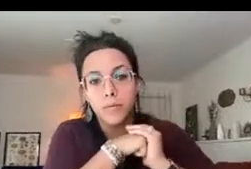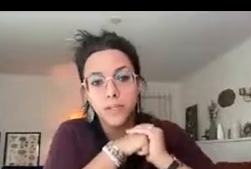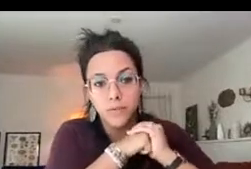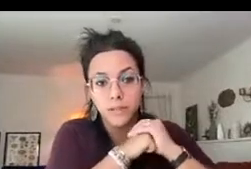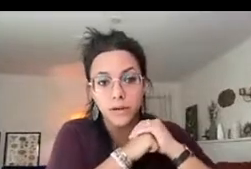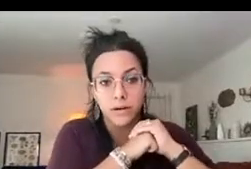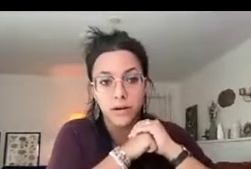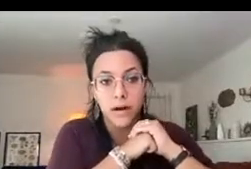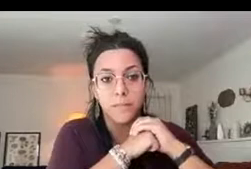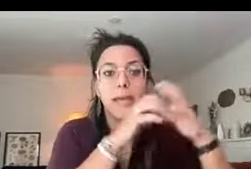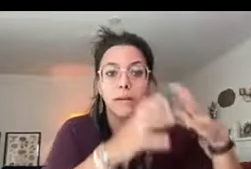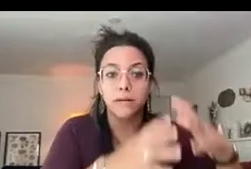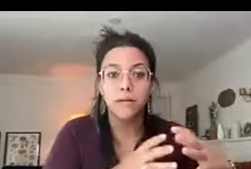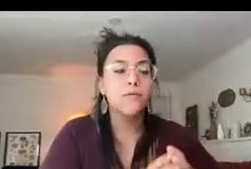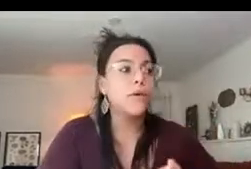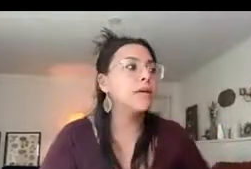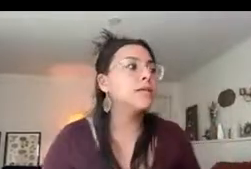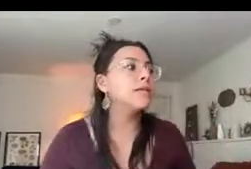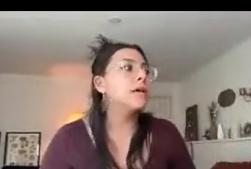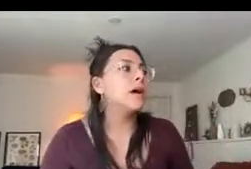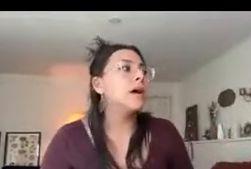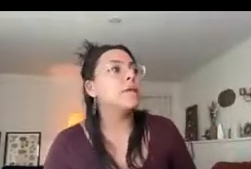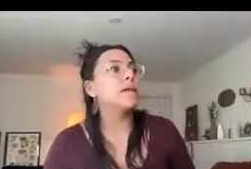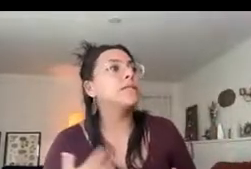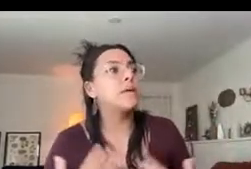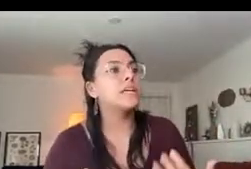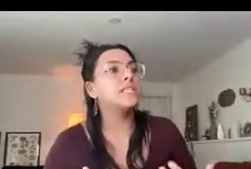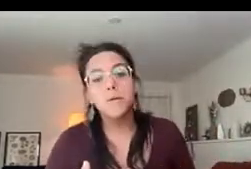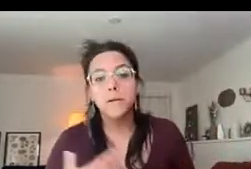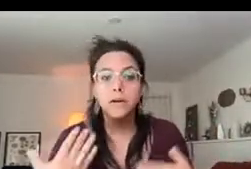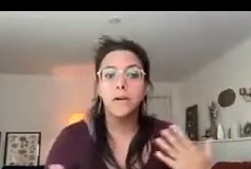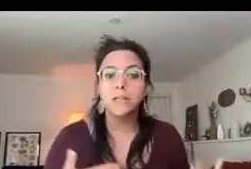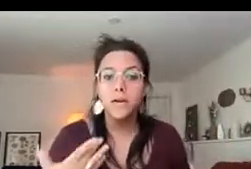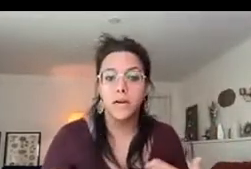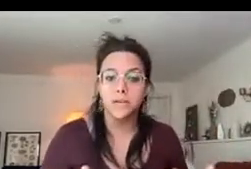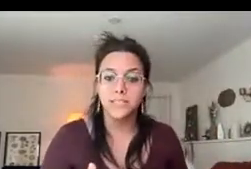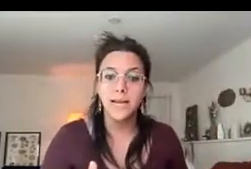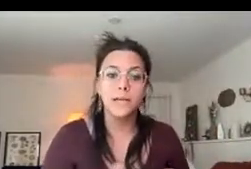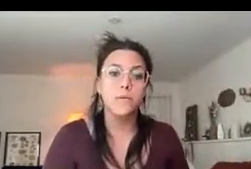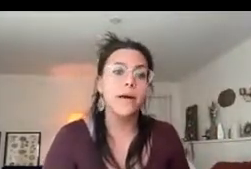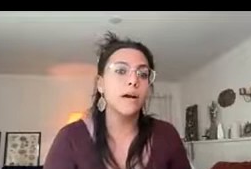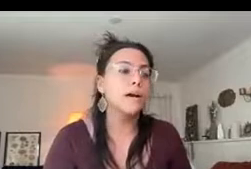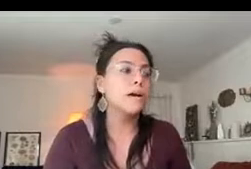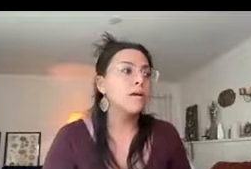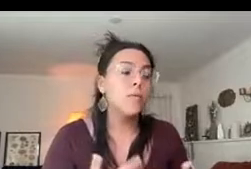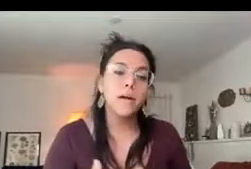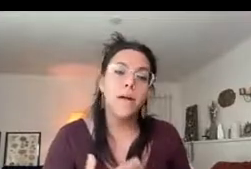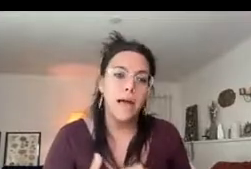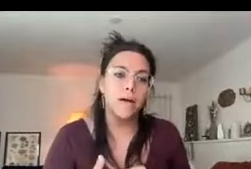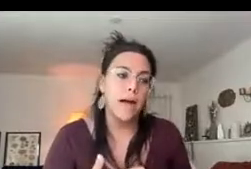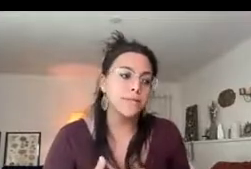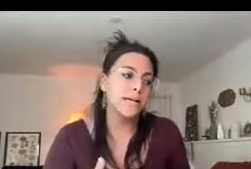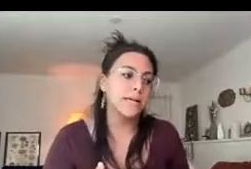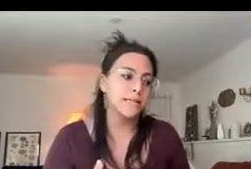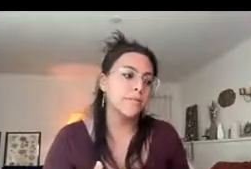uh, which was her, uh, main focus. Um, and so when I spoke with her, kind of trying to understand where, what,